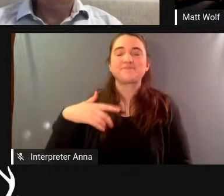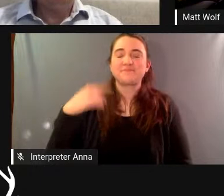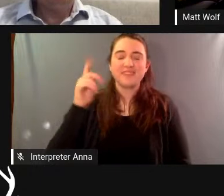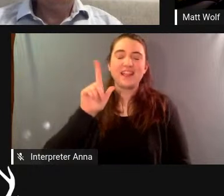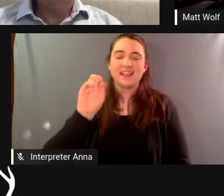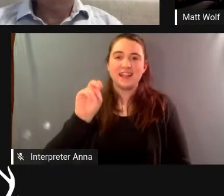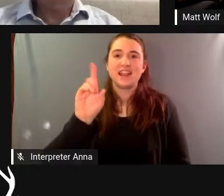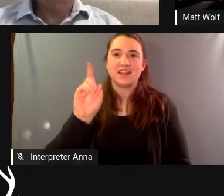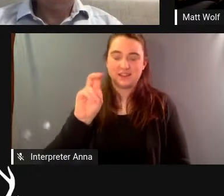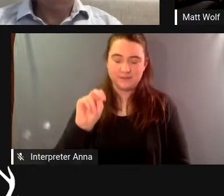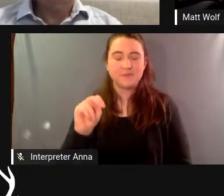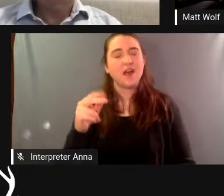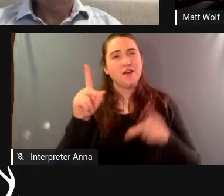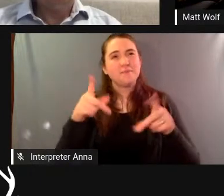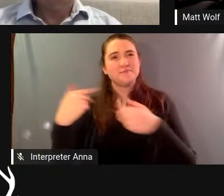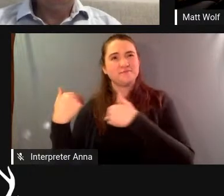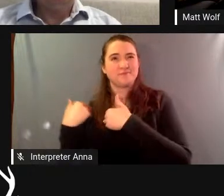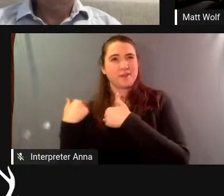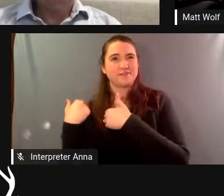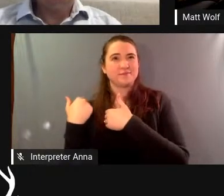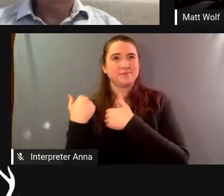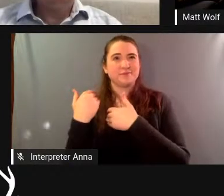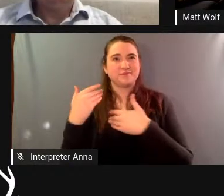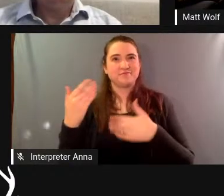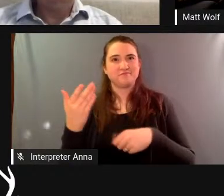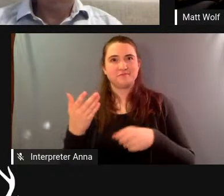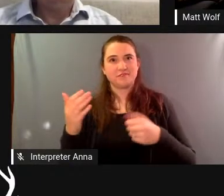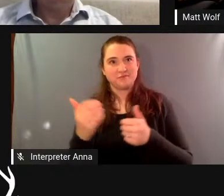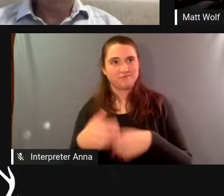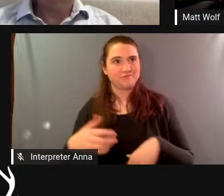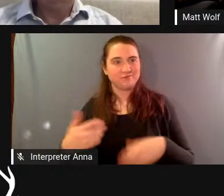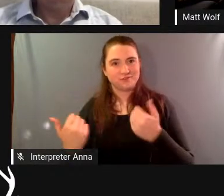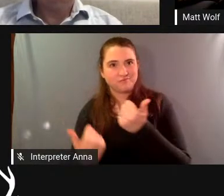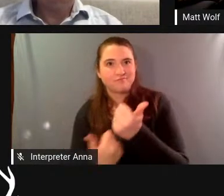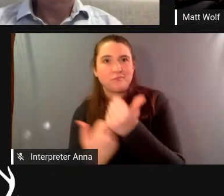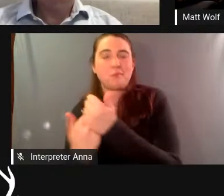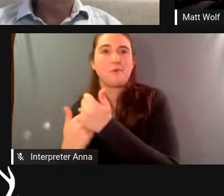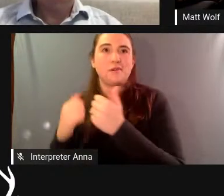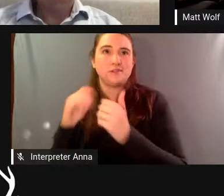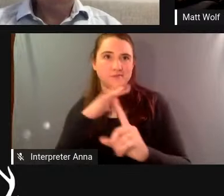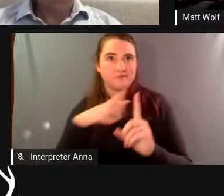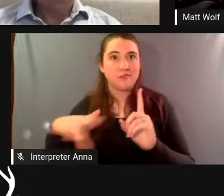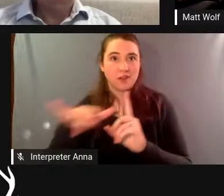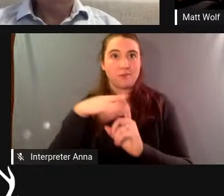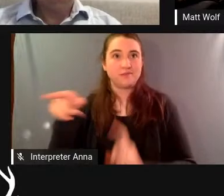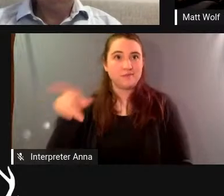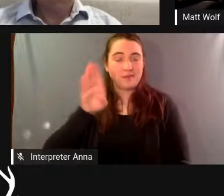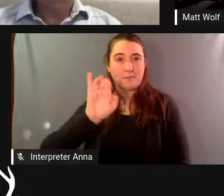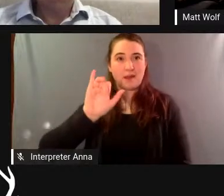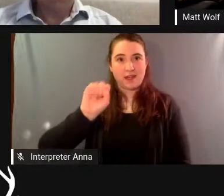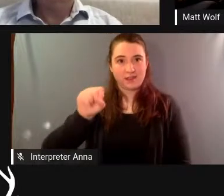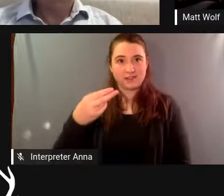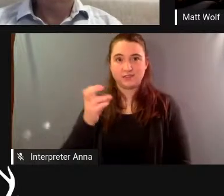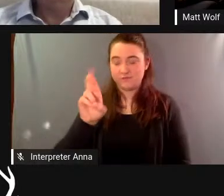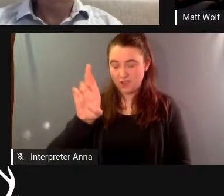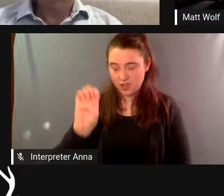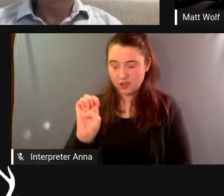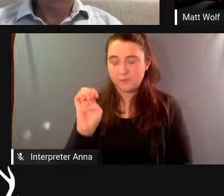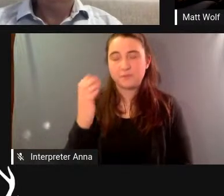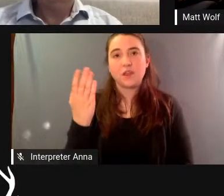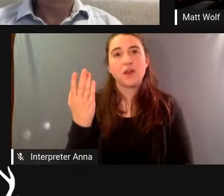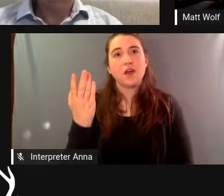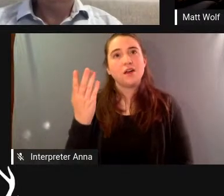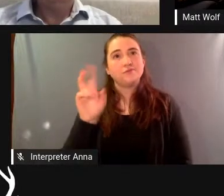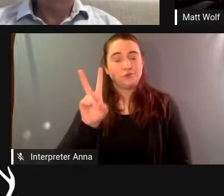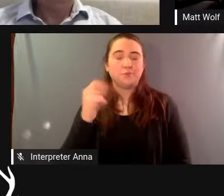it vibrant and healthy because our lives and our well-being depended on it we're in a different situation in the